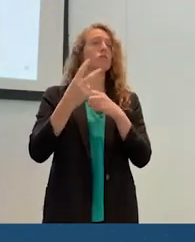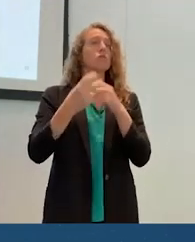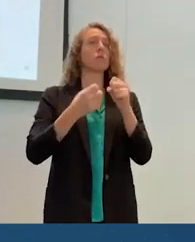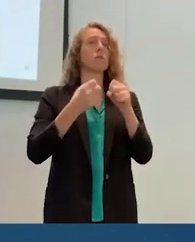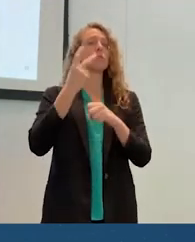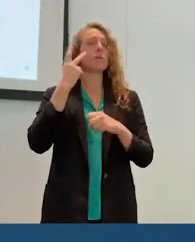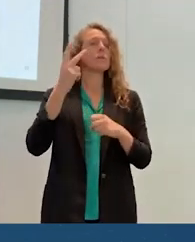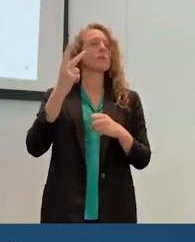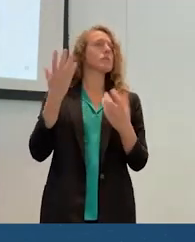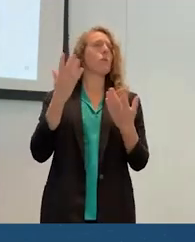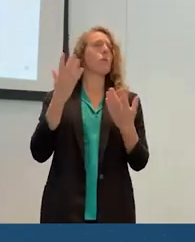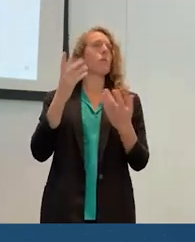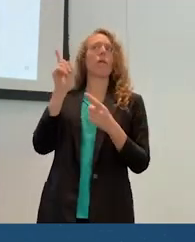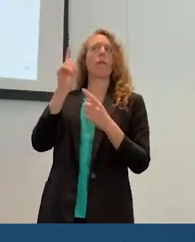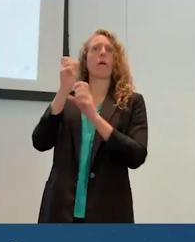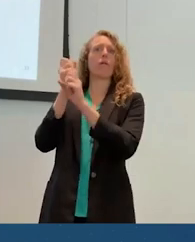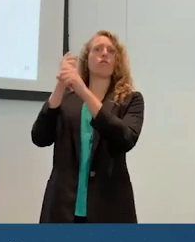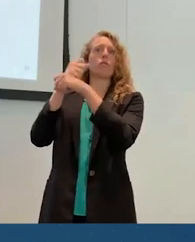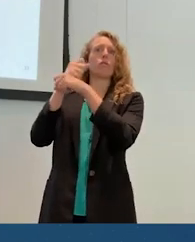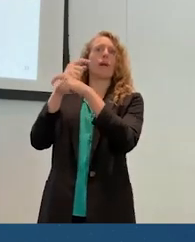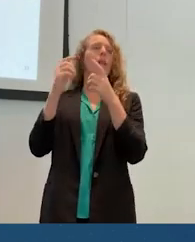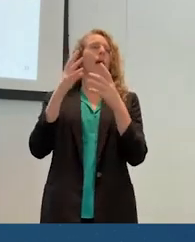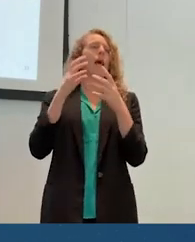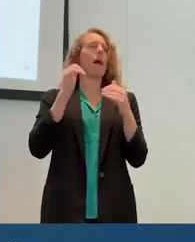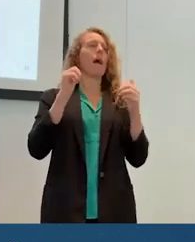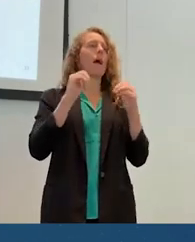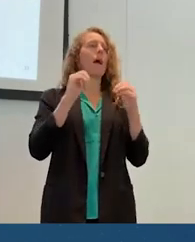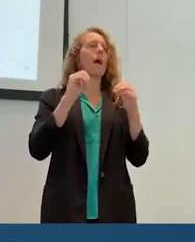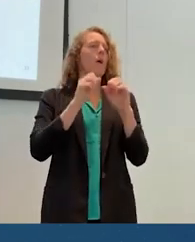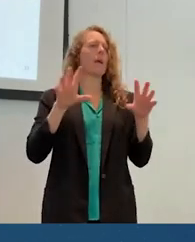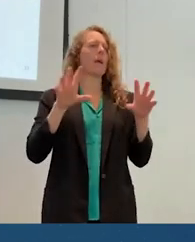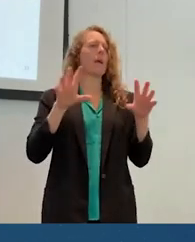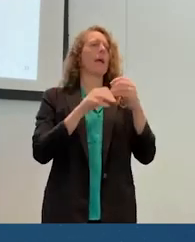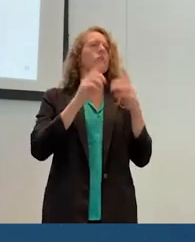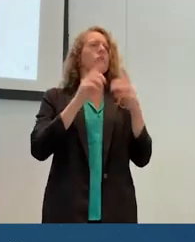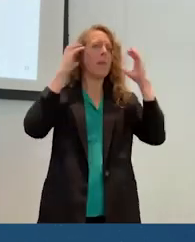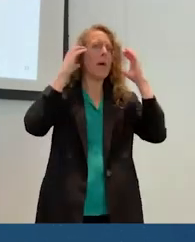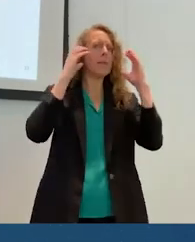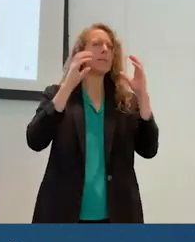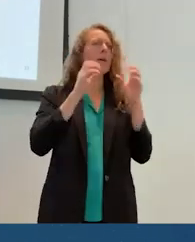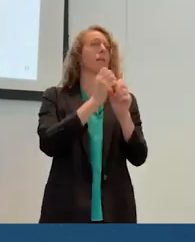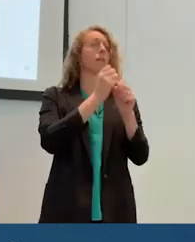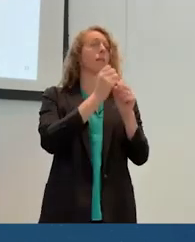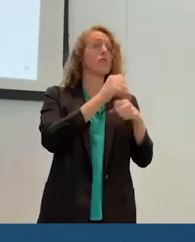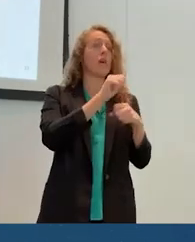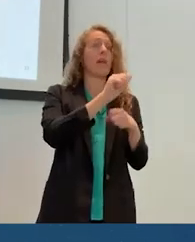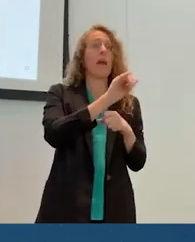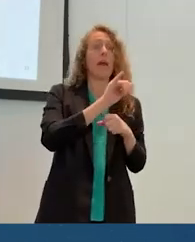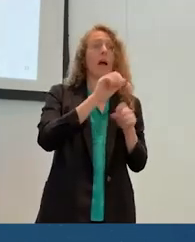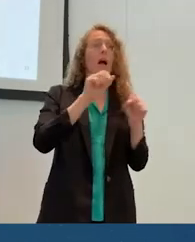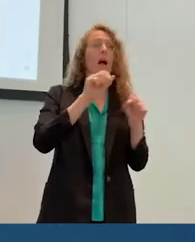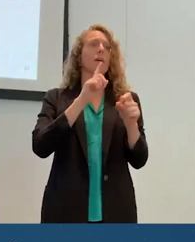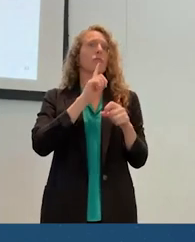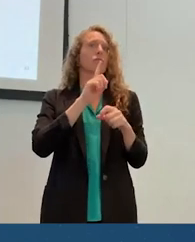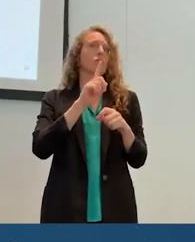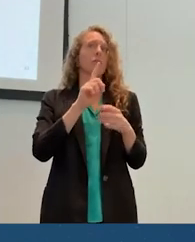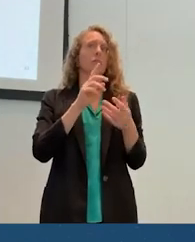incorporated into the headsets and how those gen AI use cases can really unlock some,